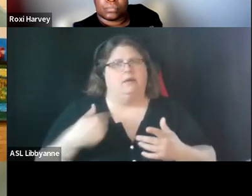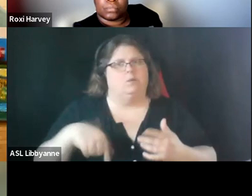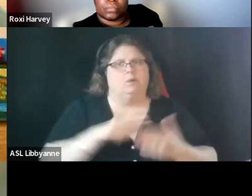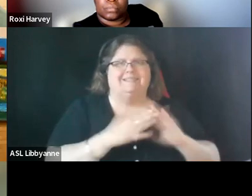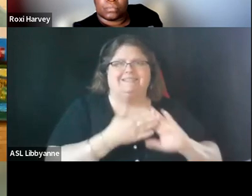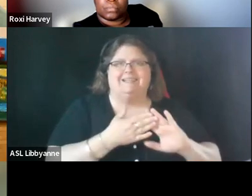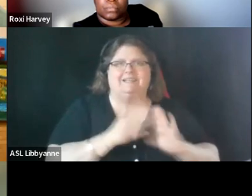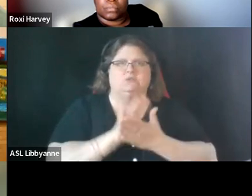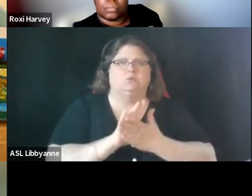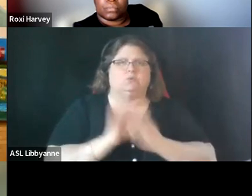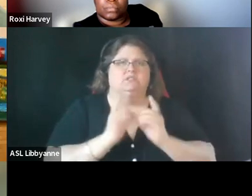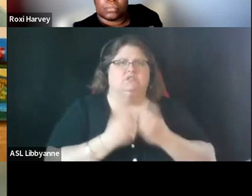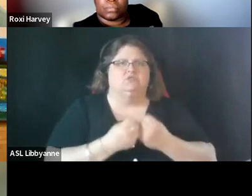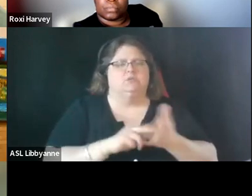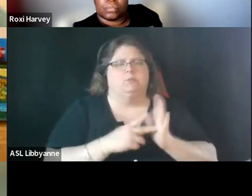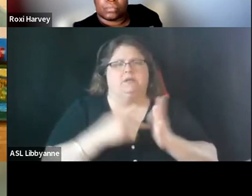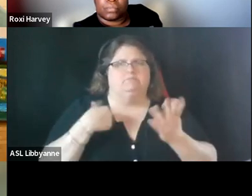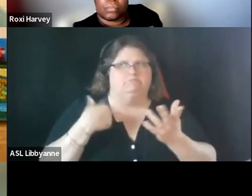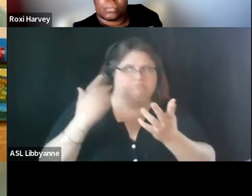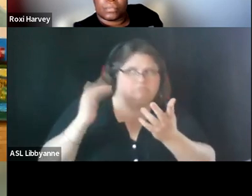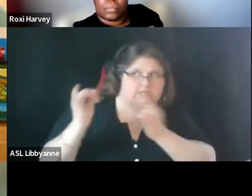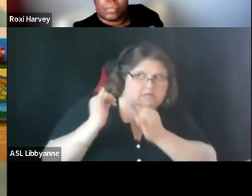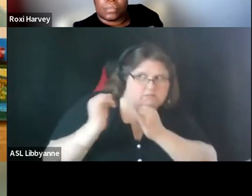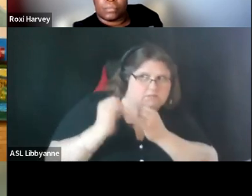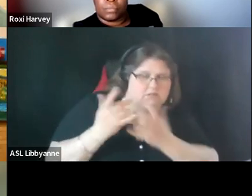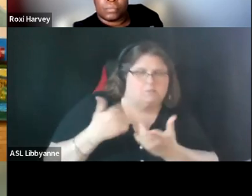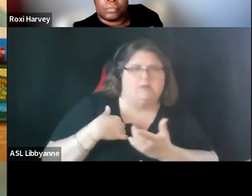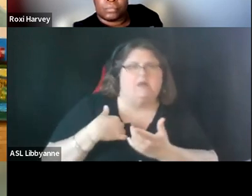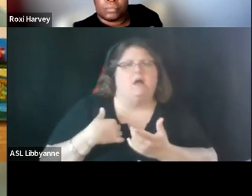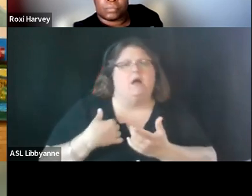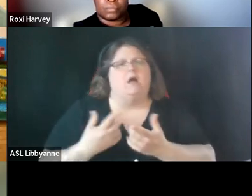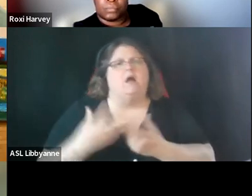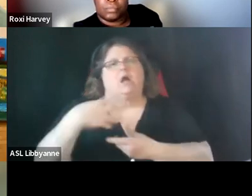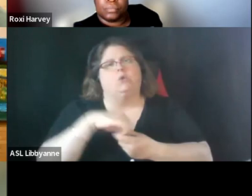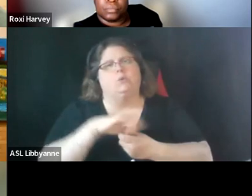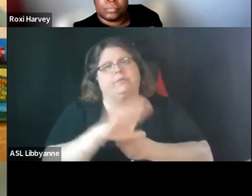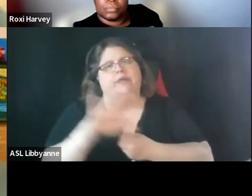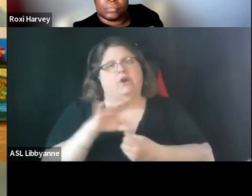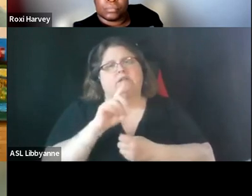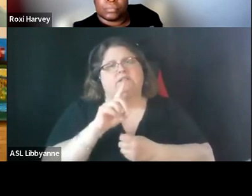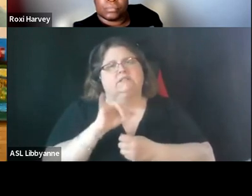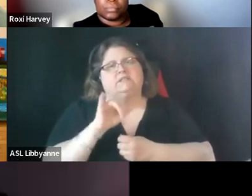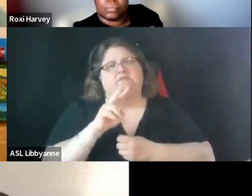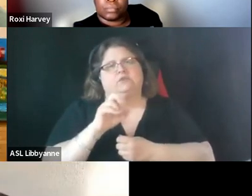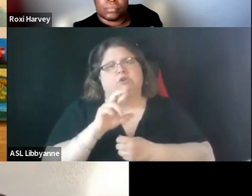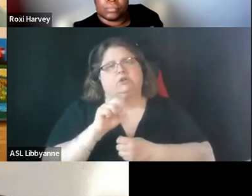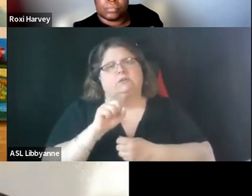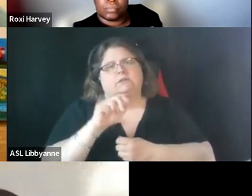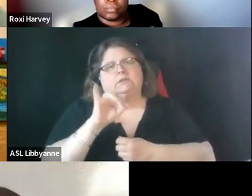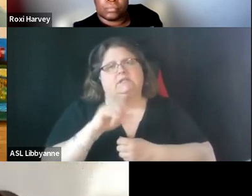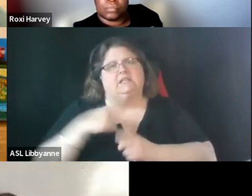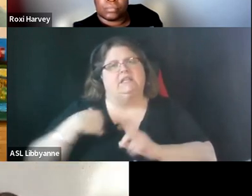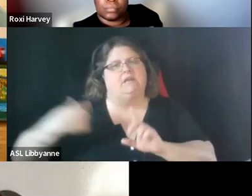and then finally we also looked at their diversity equity inclusion plan so we really were focused in on